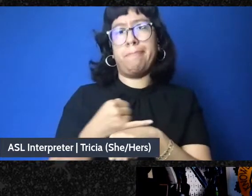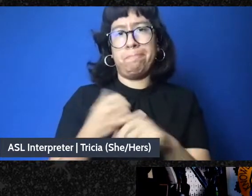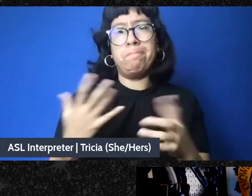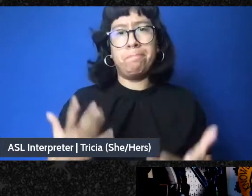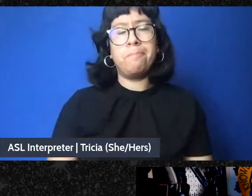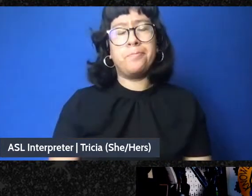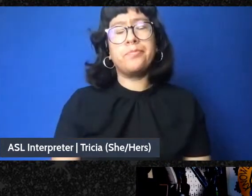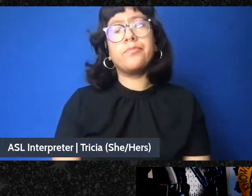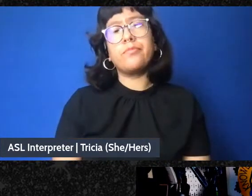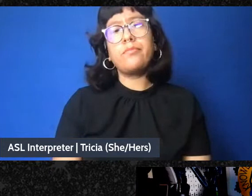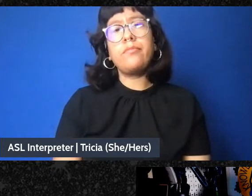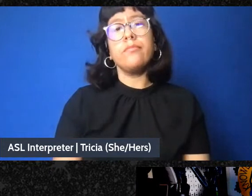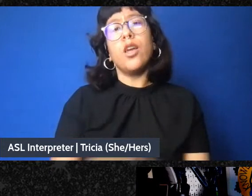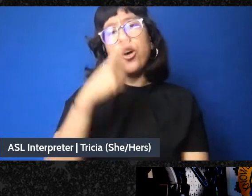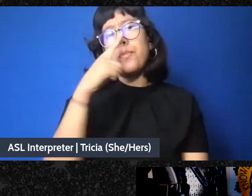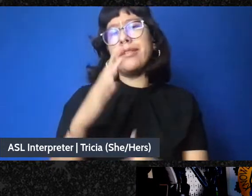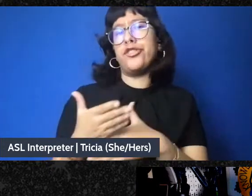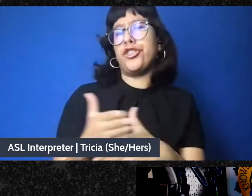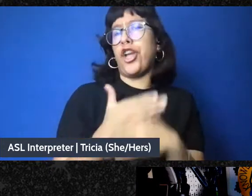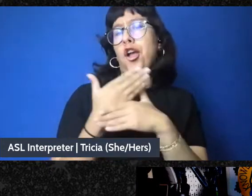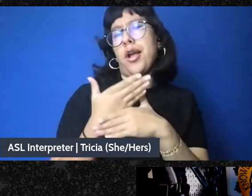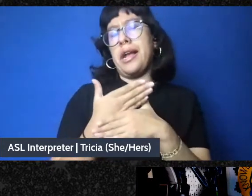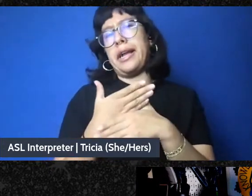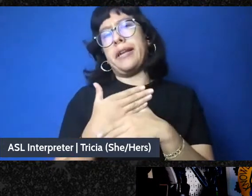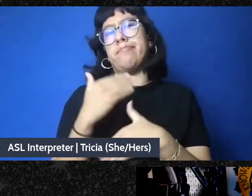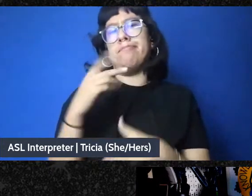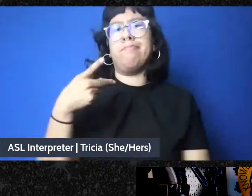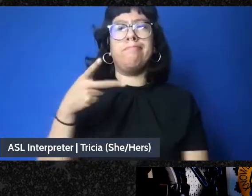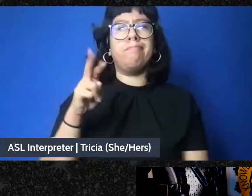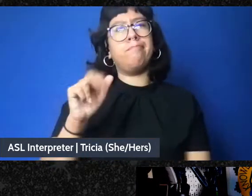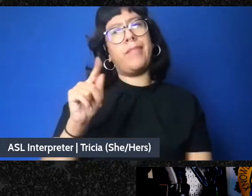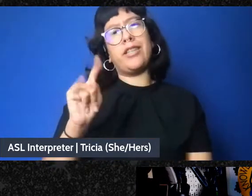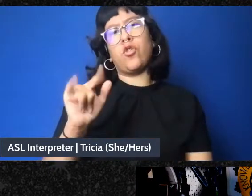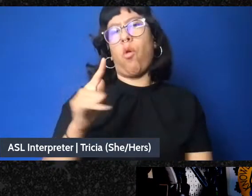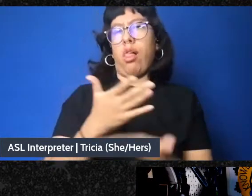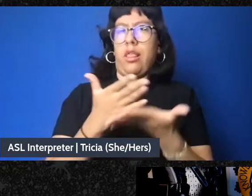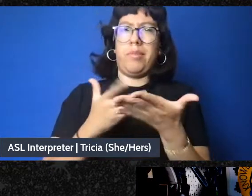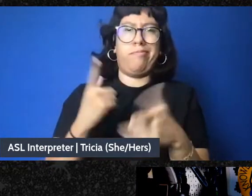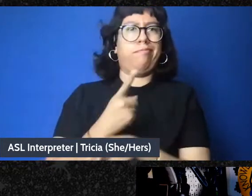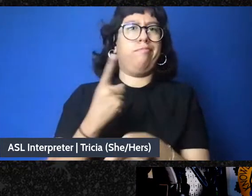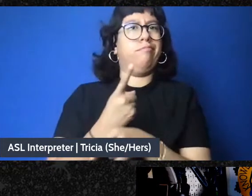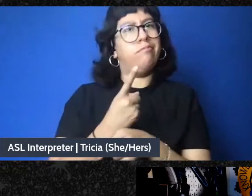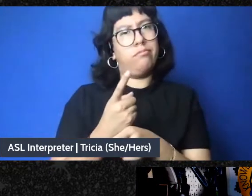I can share some practical elements, I think perhaps would be useful for this conversation.